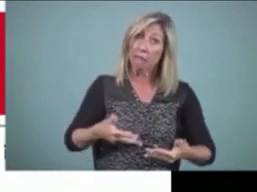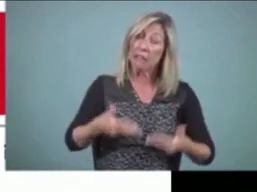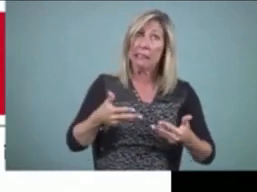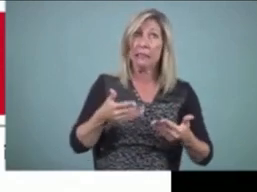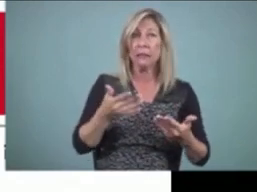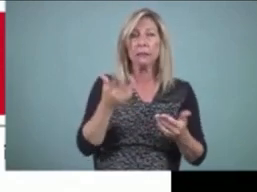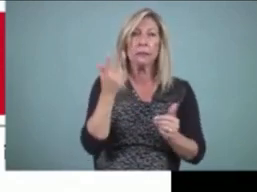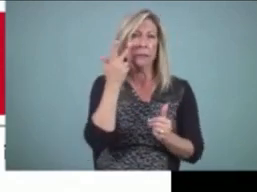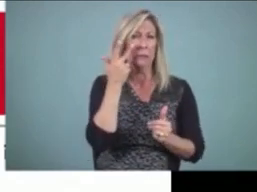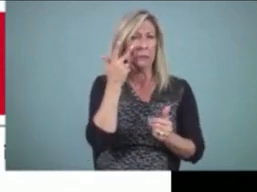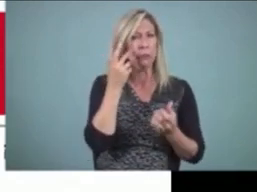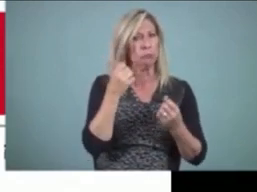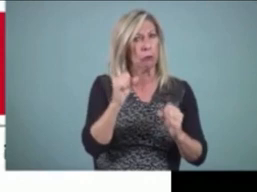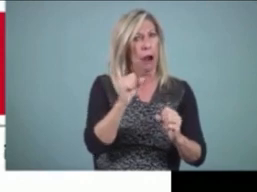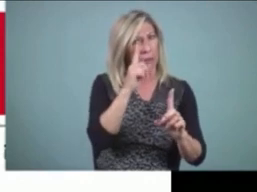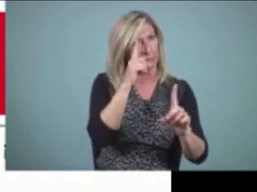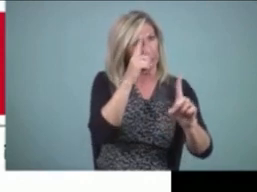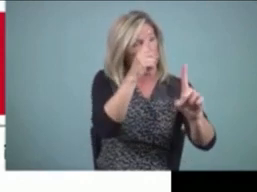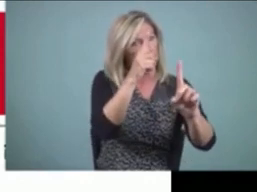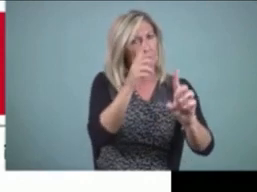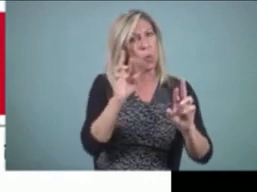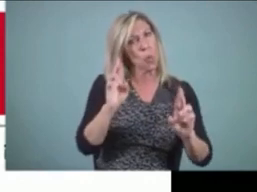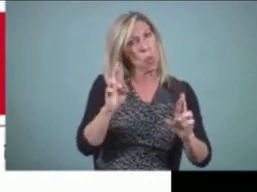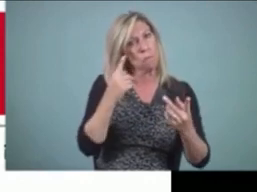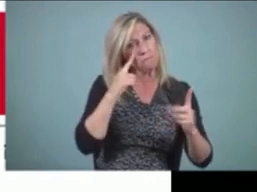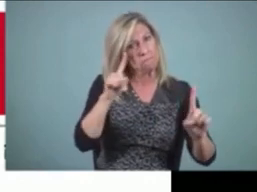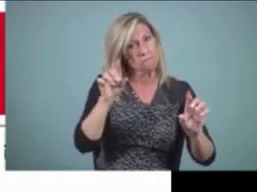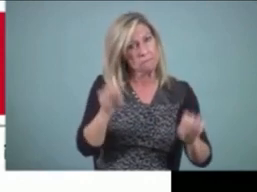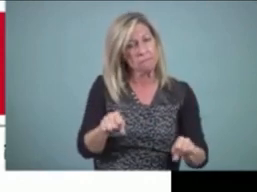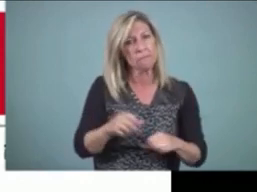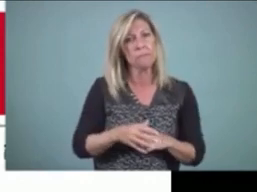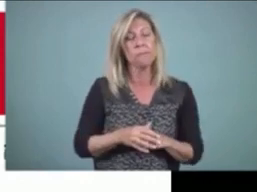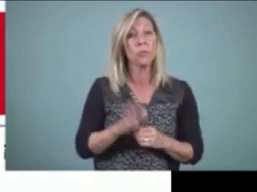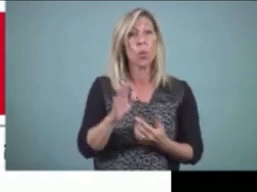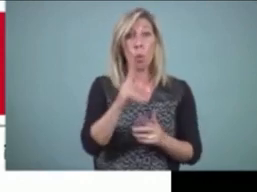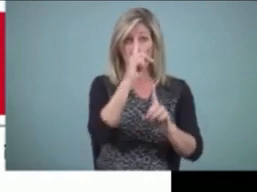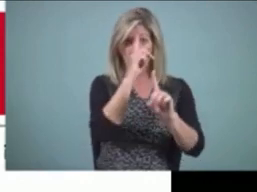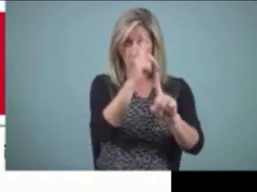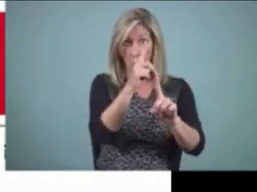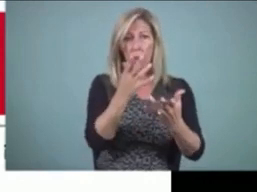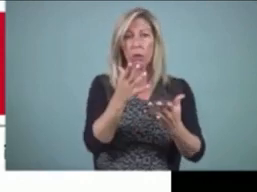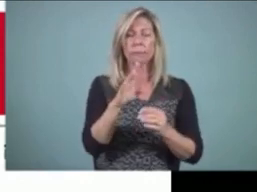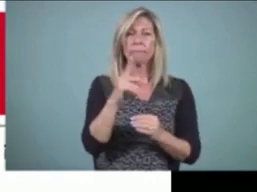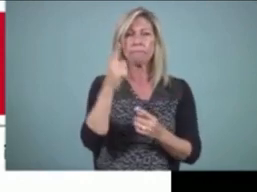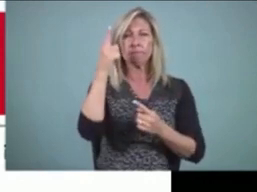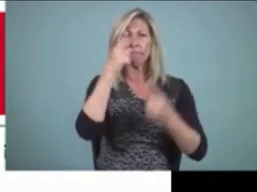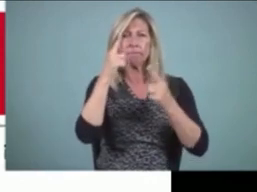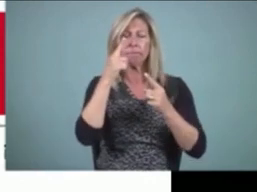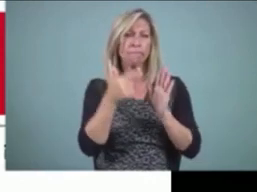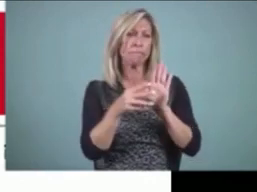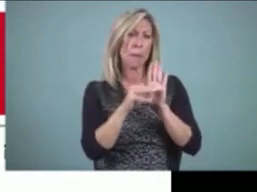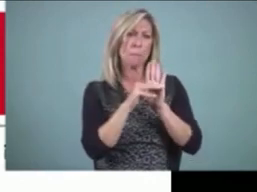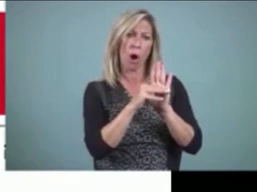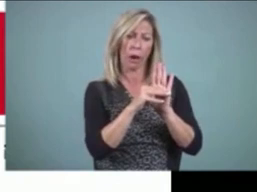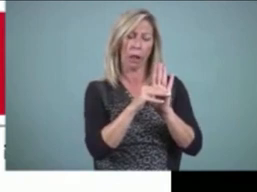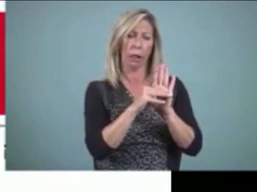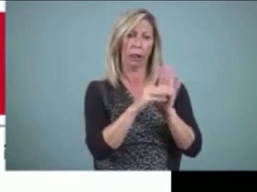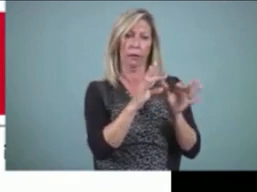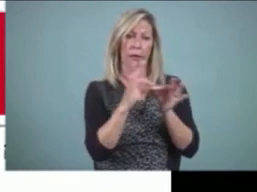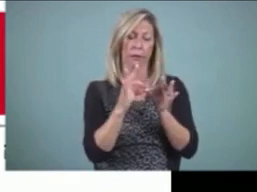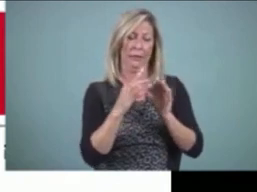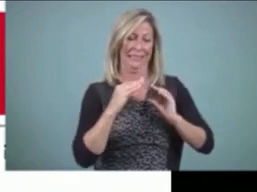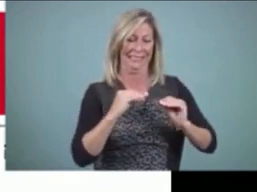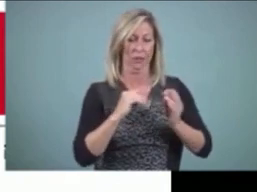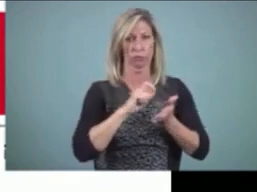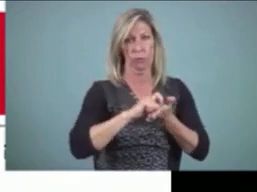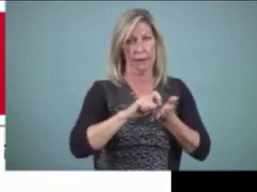at it and see how far we get, is to consider a model for teaching writing that's based on what we know about teaching writing